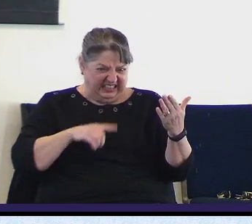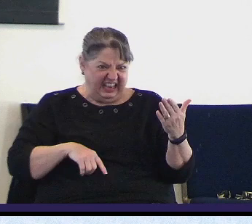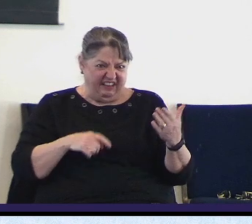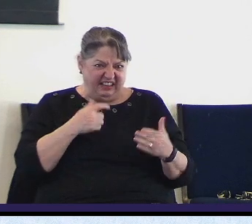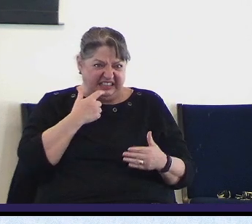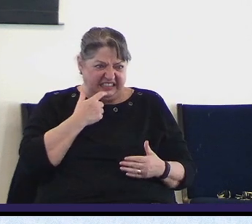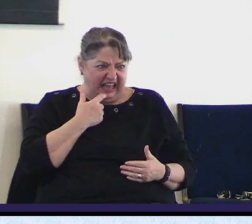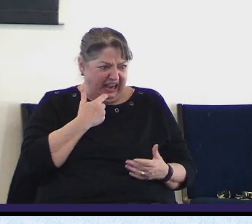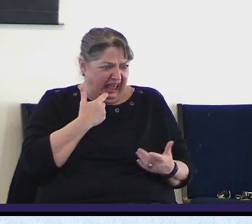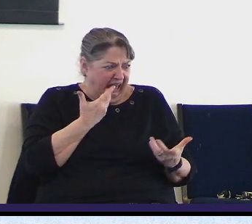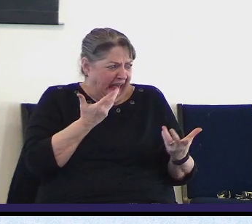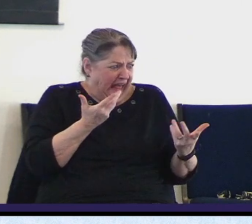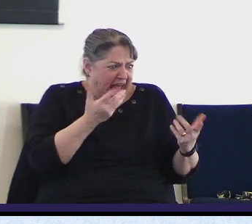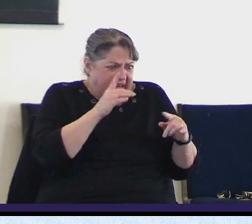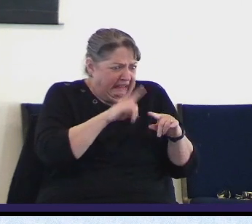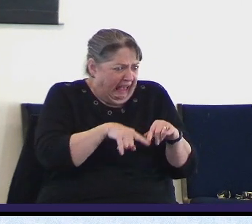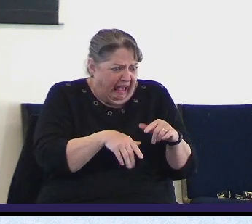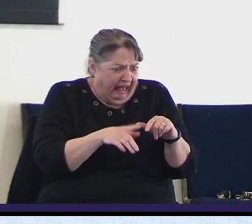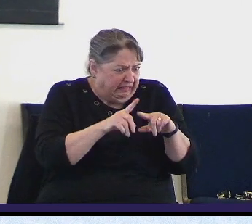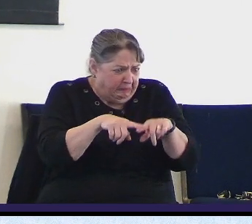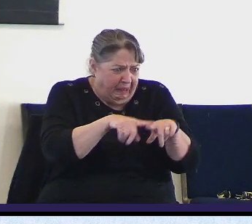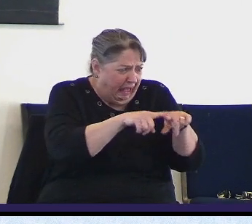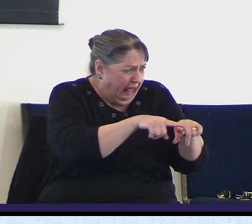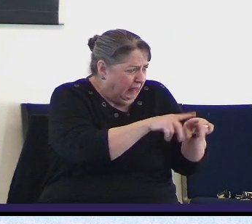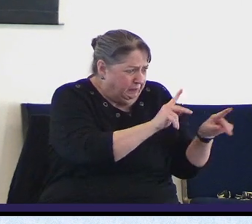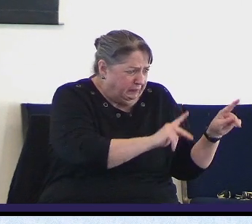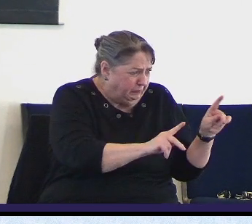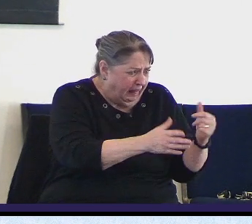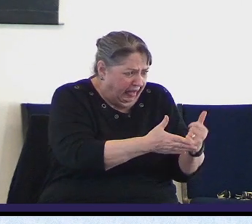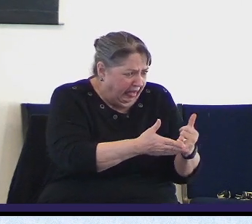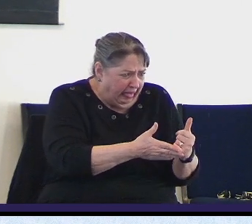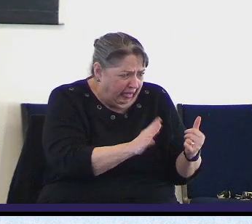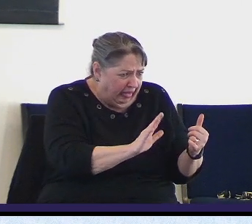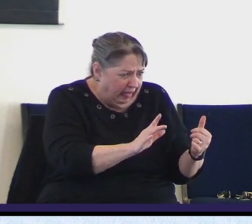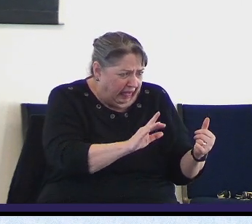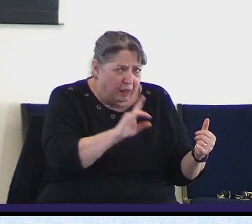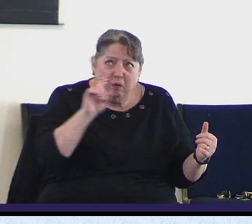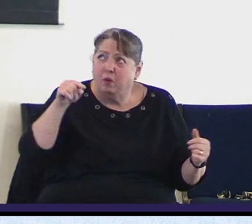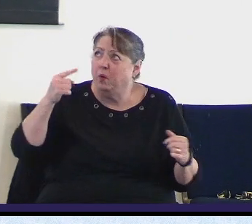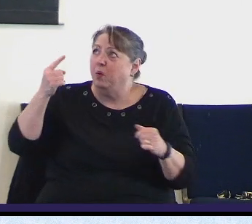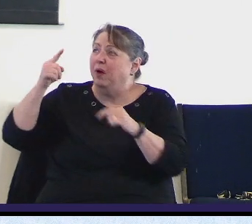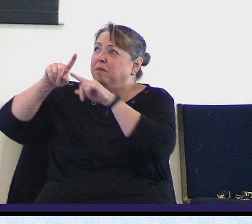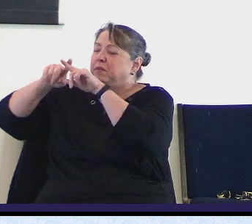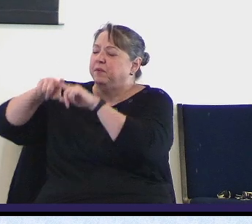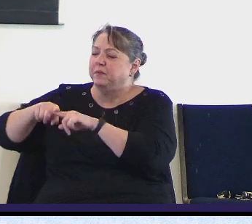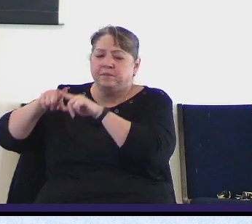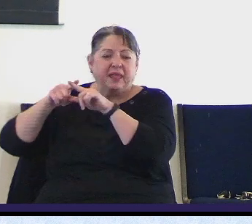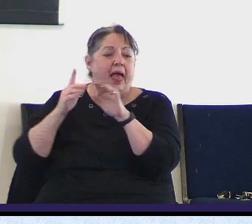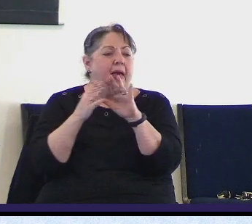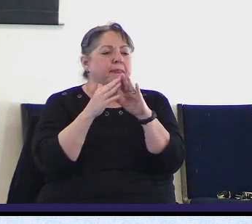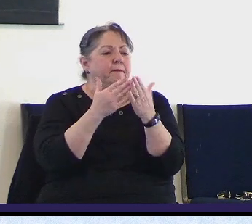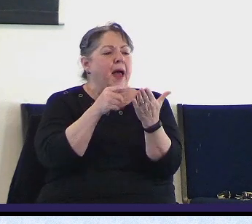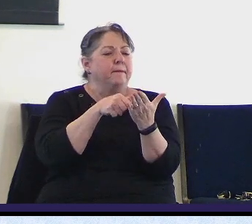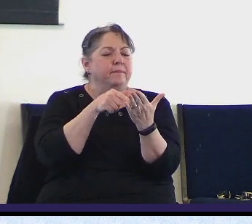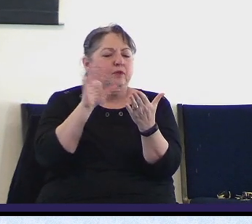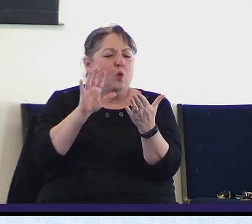turning to God. It was beyond man. Let me read something to you from Ray Stedman's spiritual warfare.